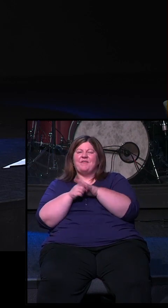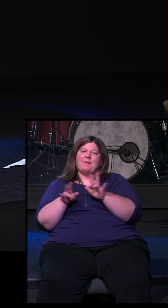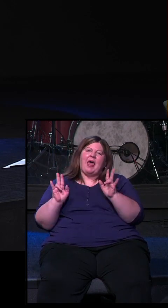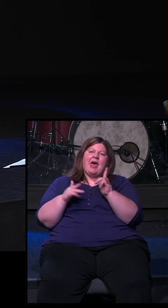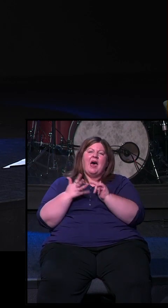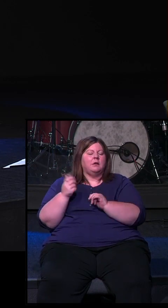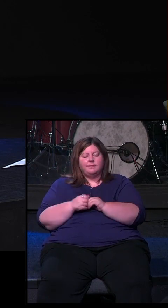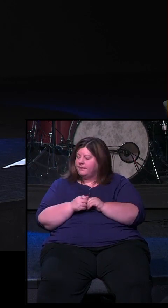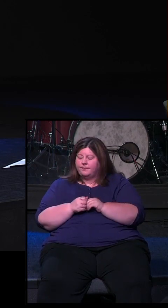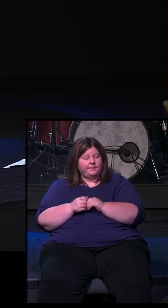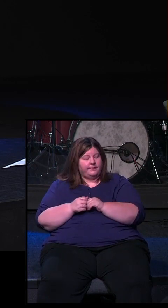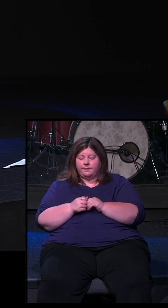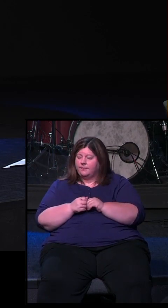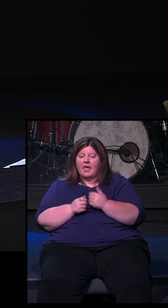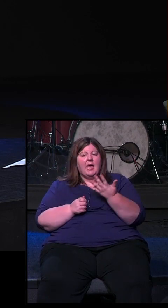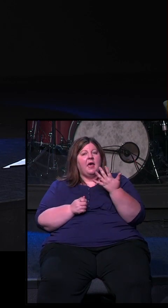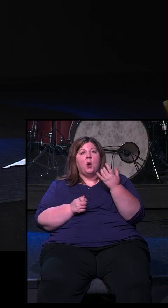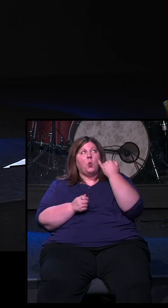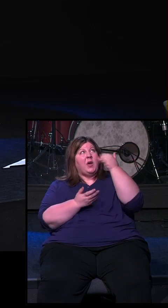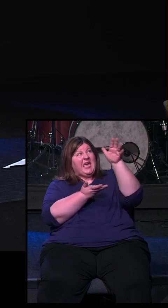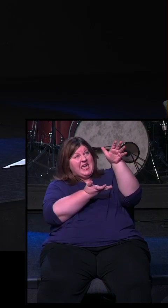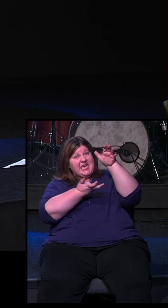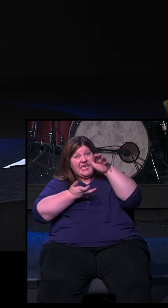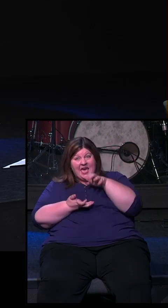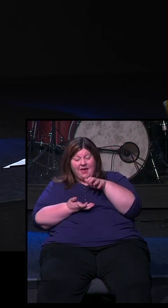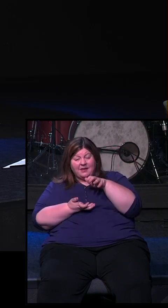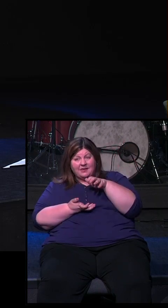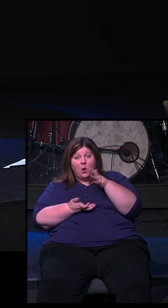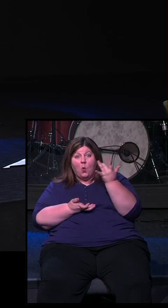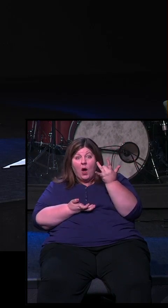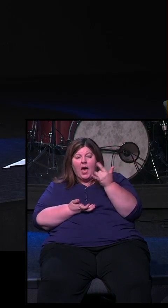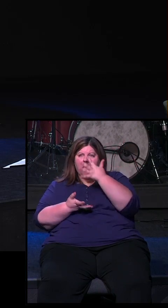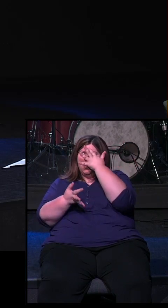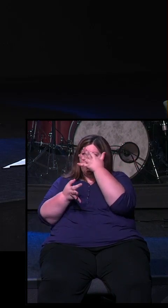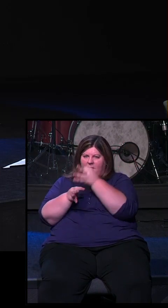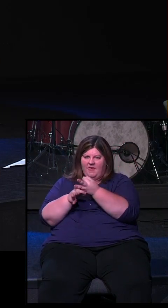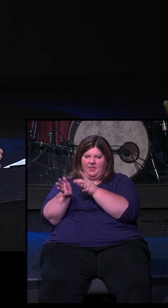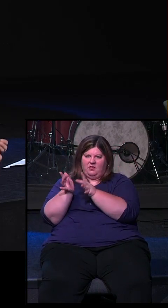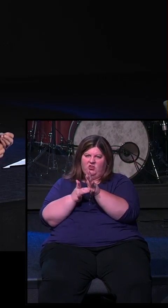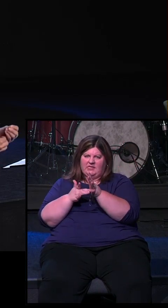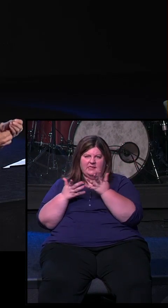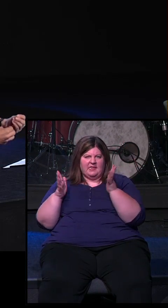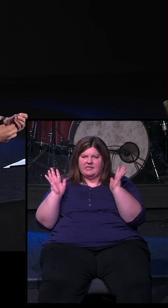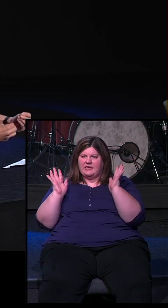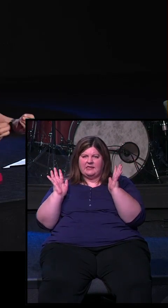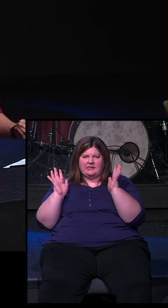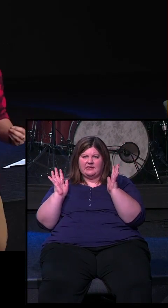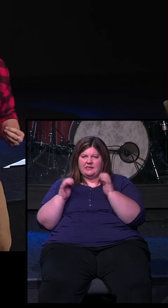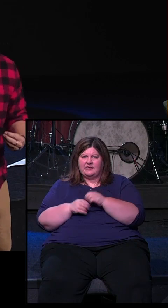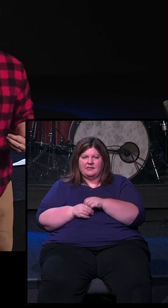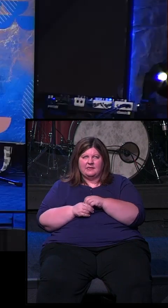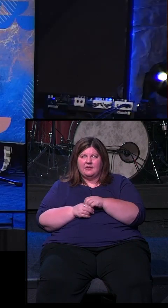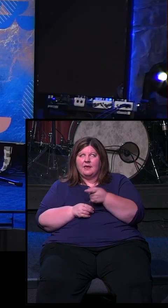would behave. All the promises of God are yes and amen. They are applied to us through our faith in the person of Jesus Christ. The